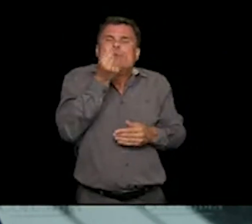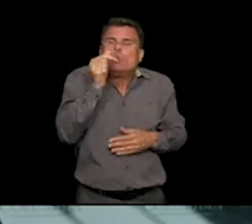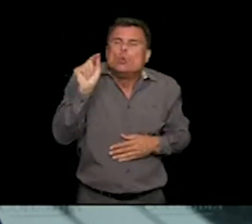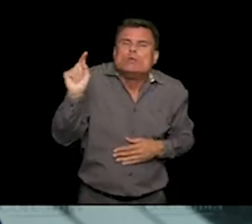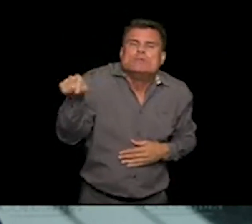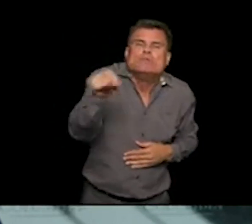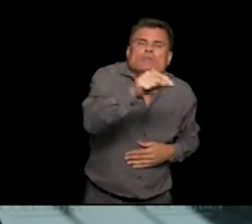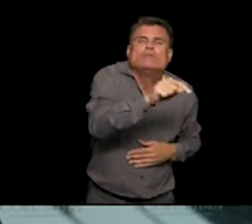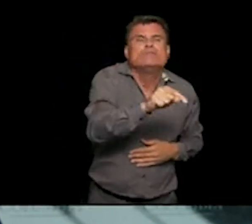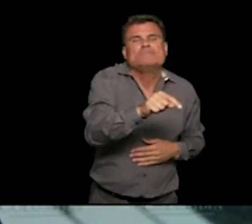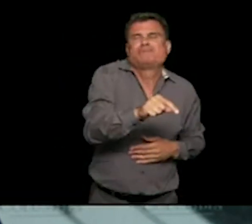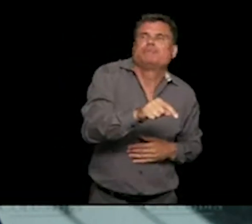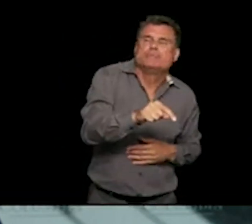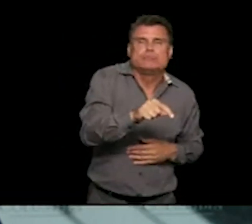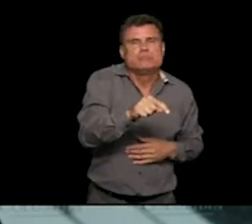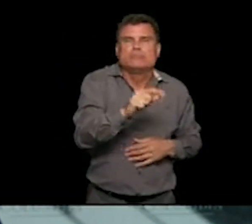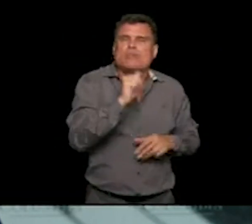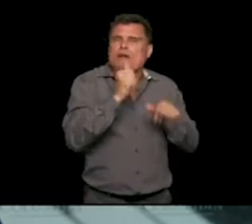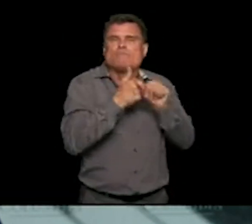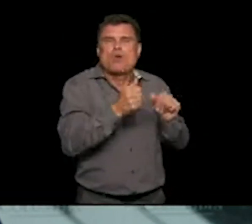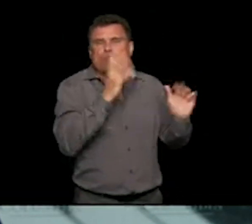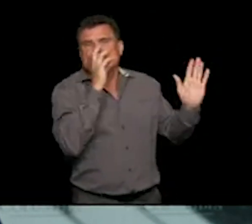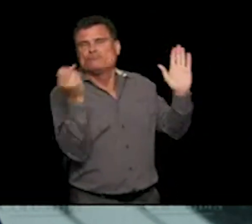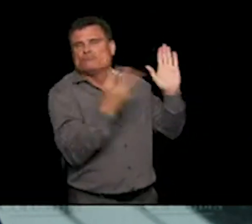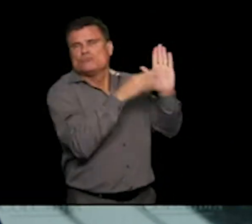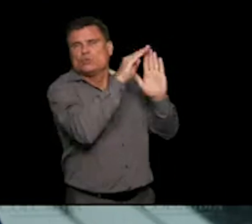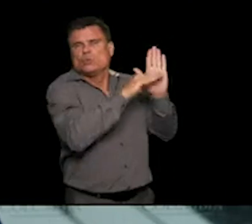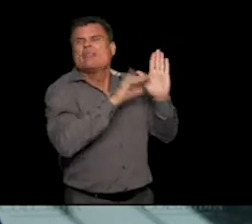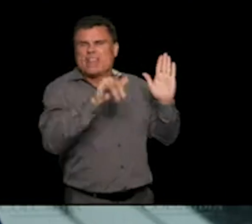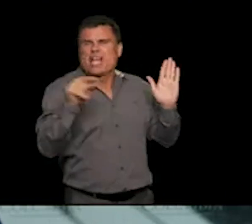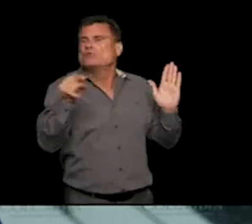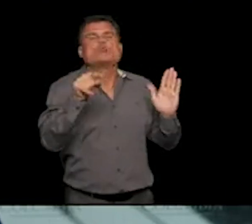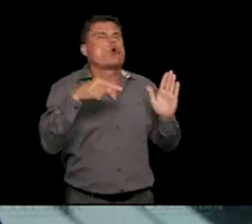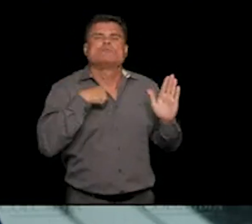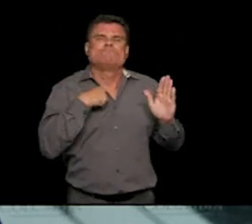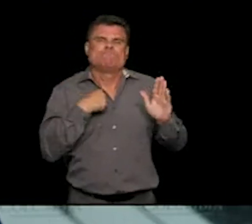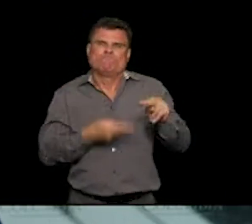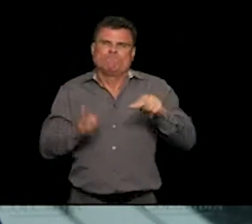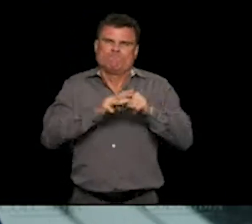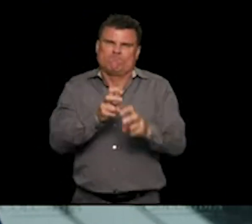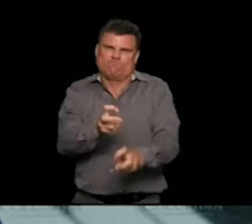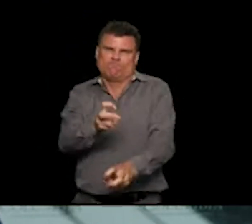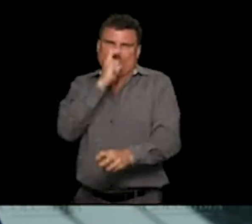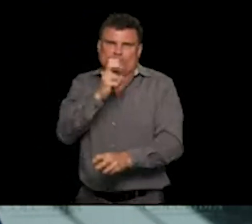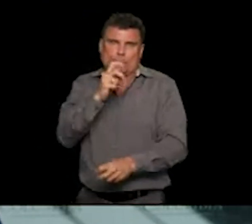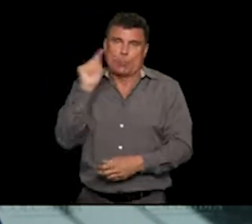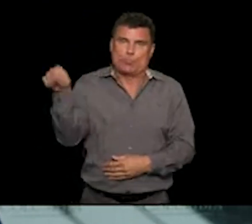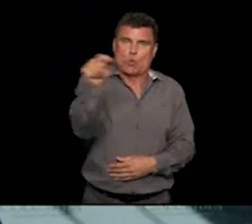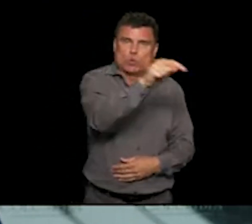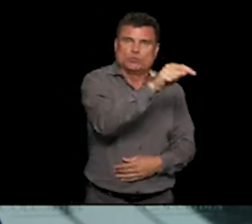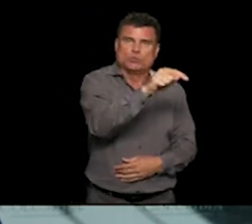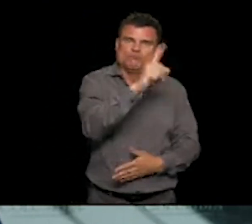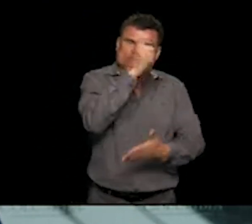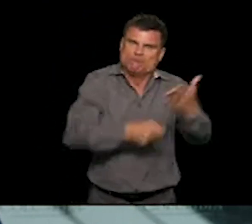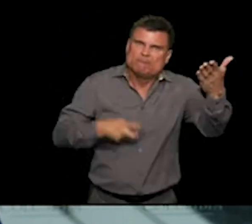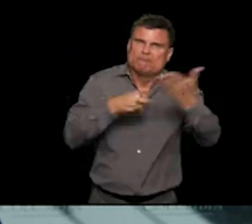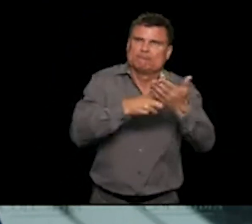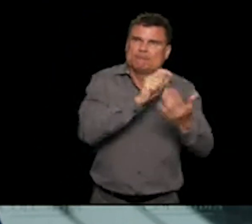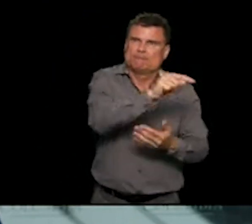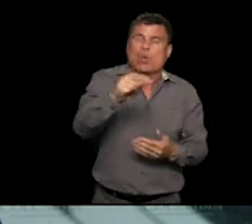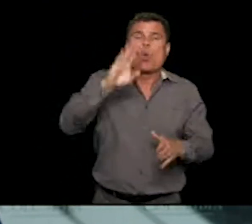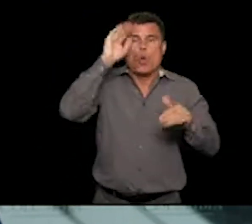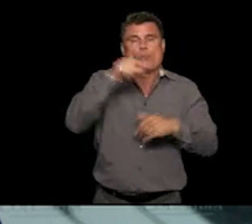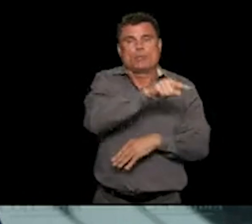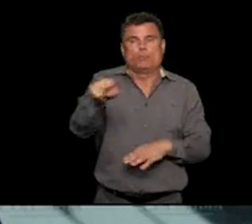them. I expect people to respect and to follow the changes that we've made today. And again,